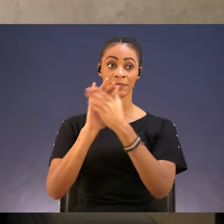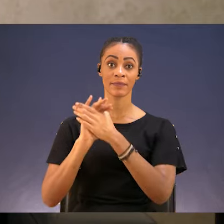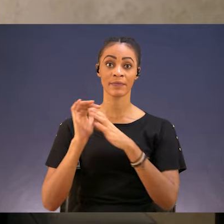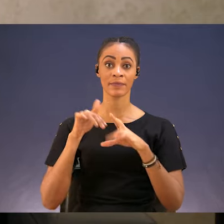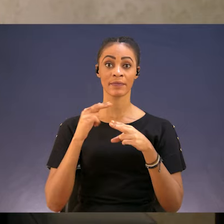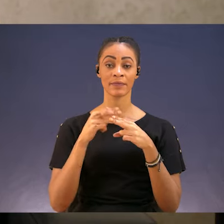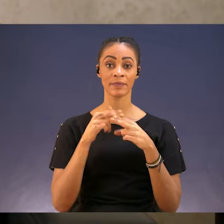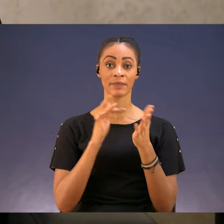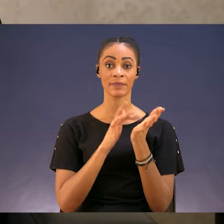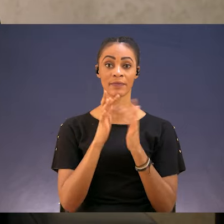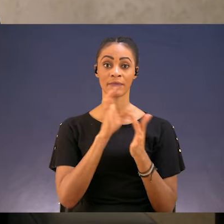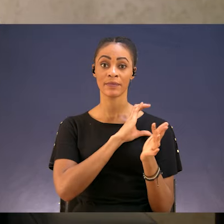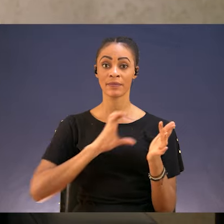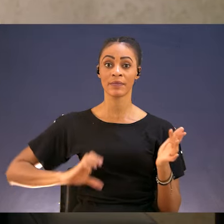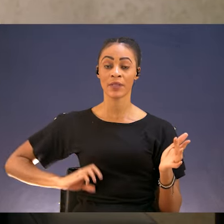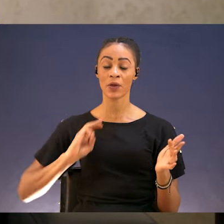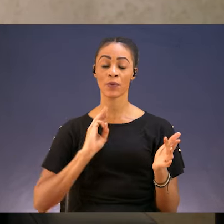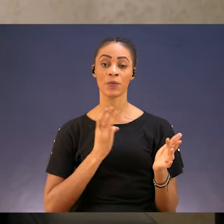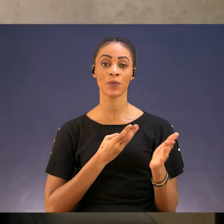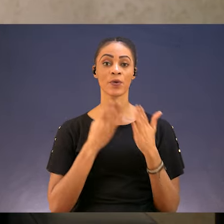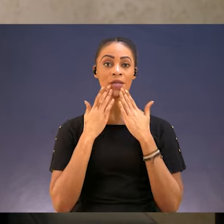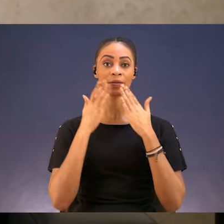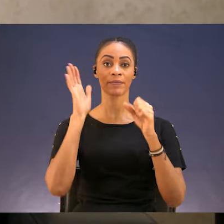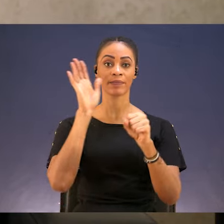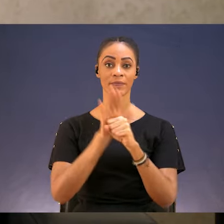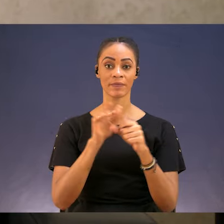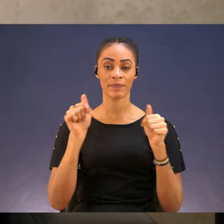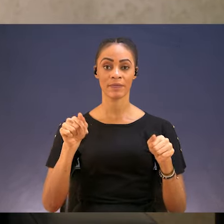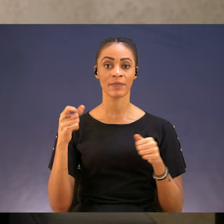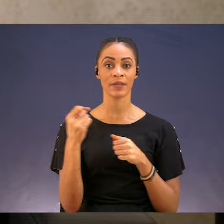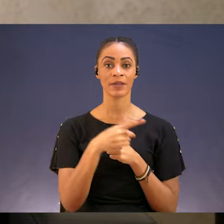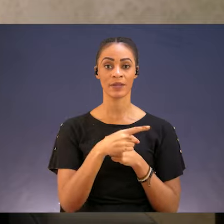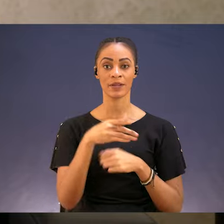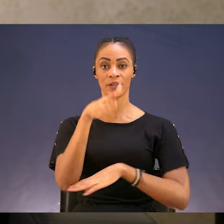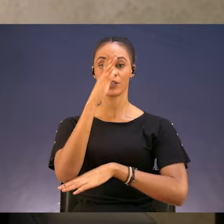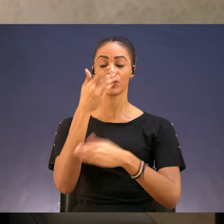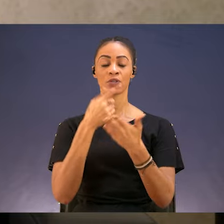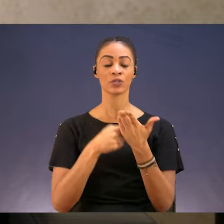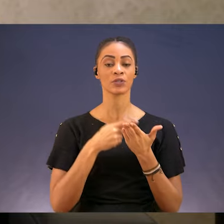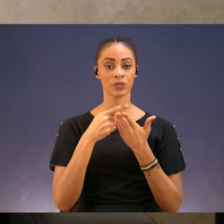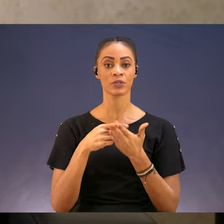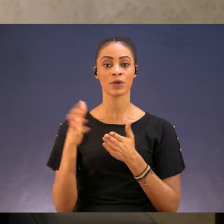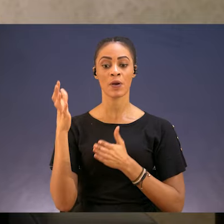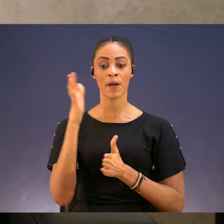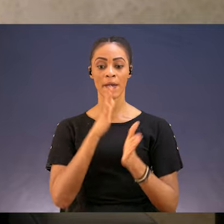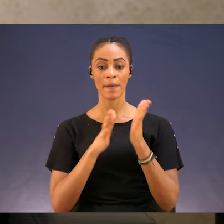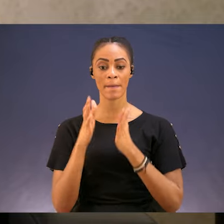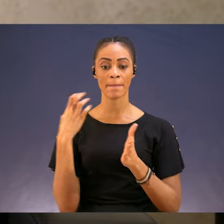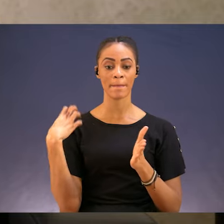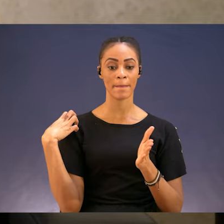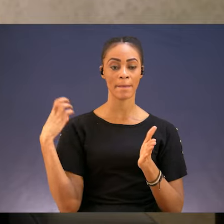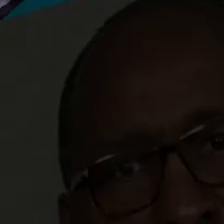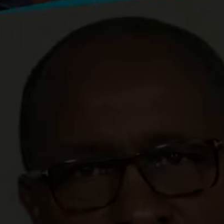I greet you in the name of Jesus Christ and we are so thankful for this month what God has been talking to us about.